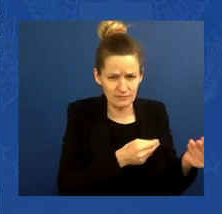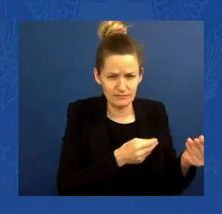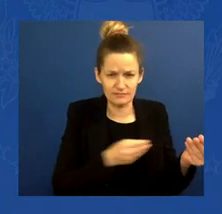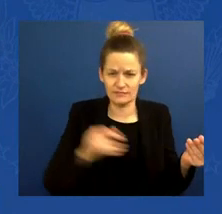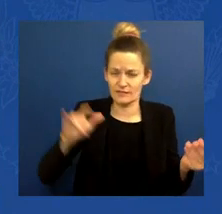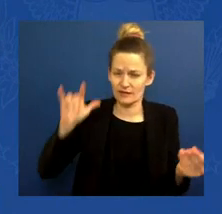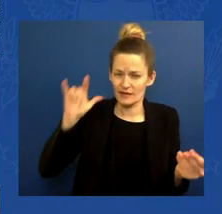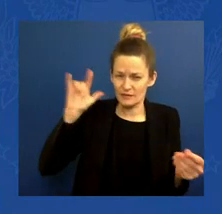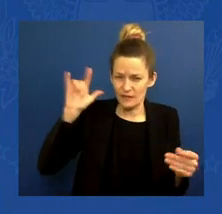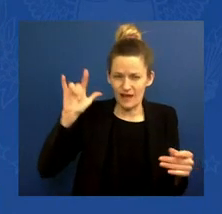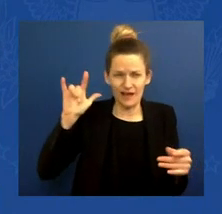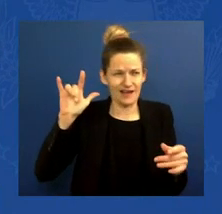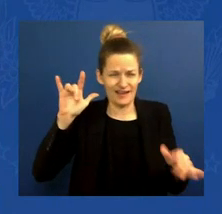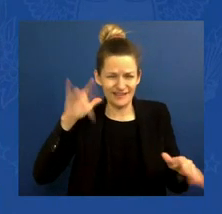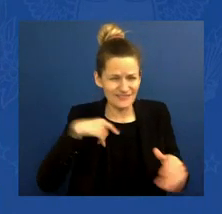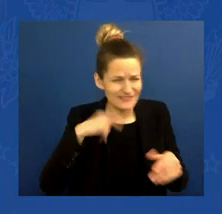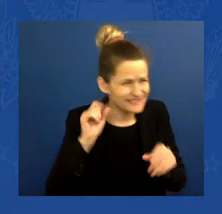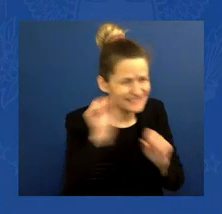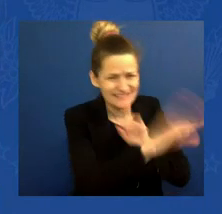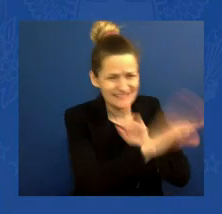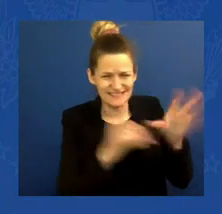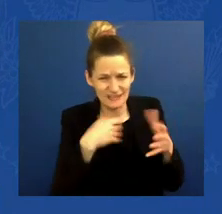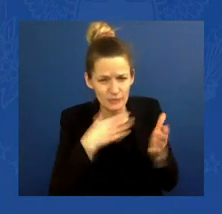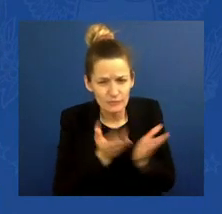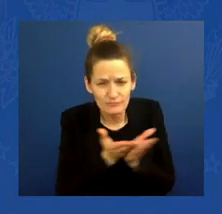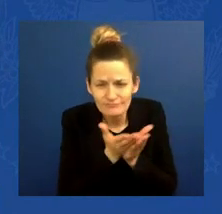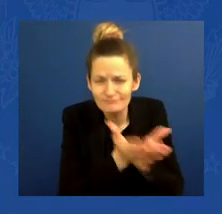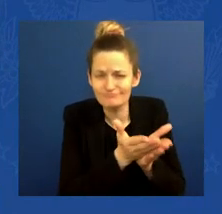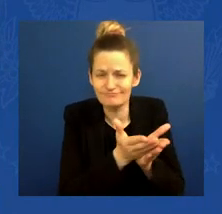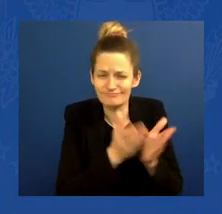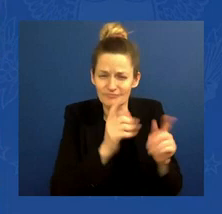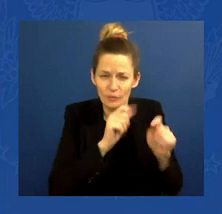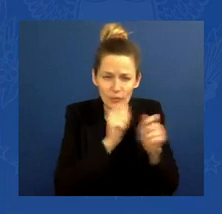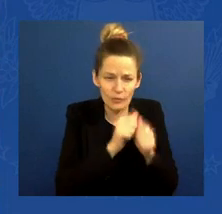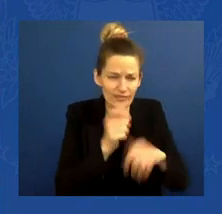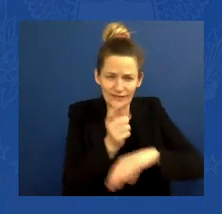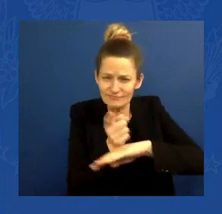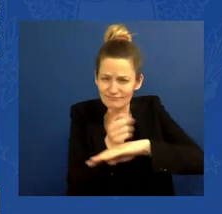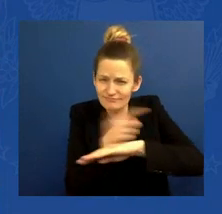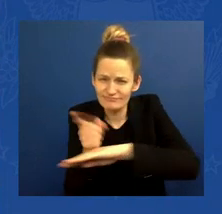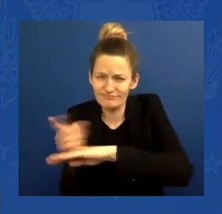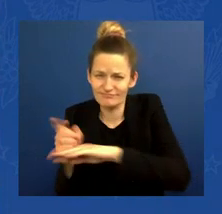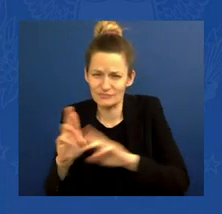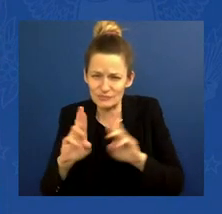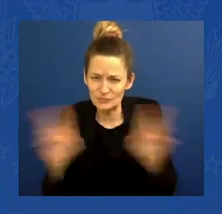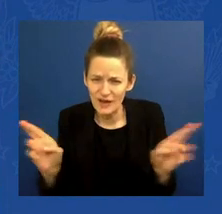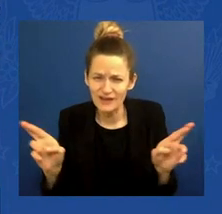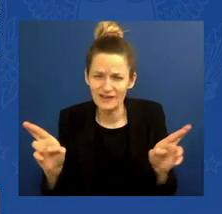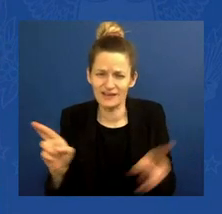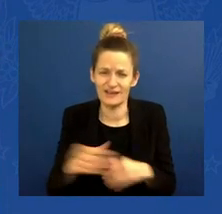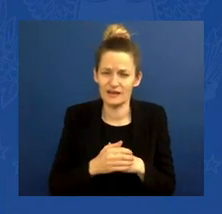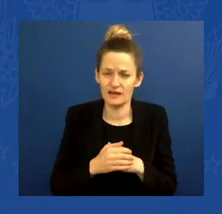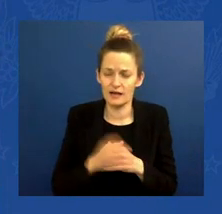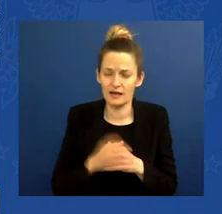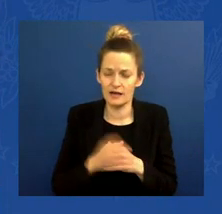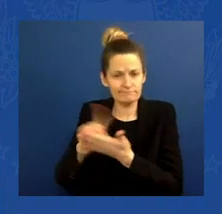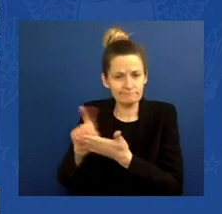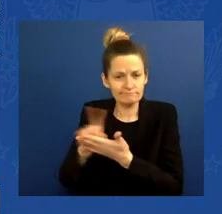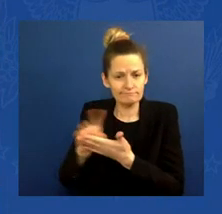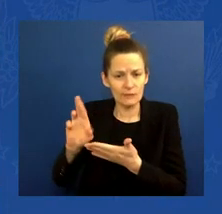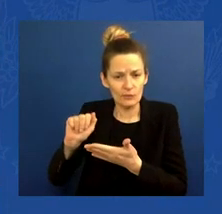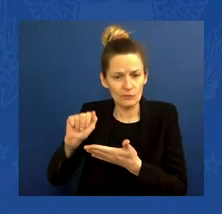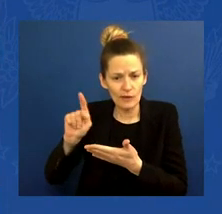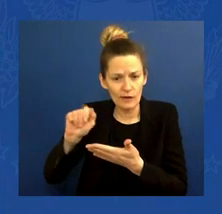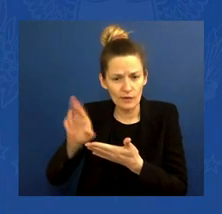and other high-mobility vehicles, radar systems that help track incoming artillery and unmanned drones, secure communications